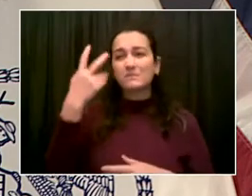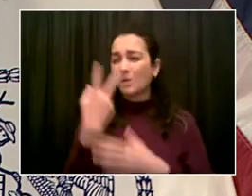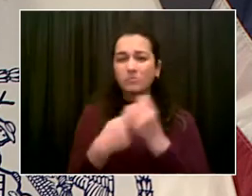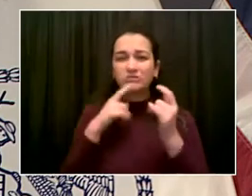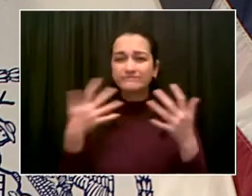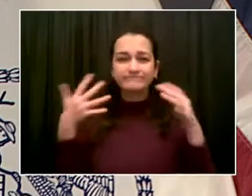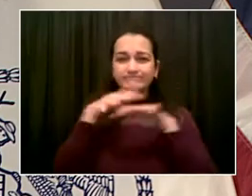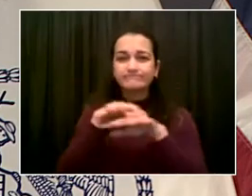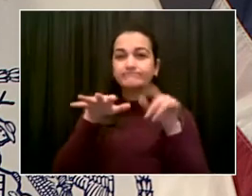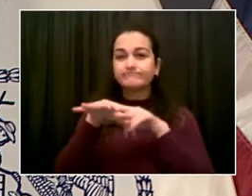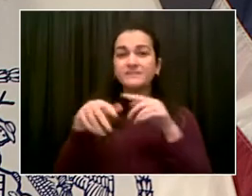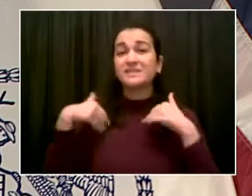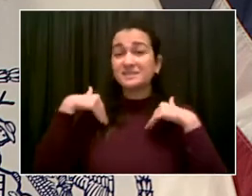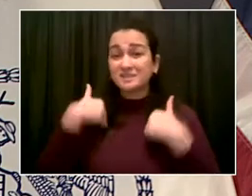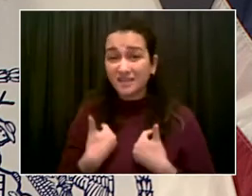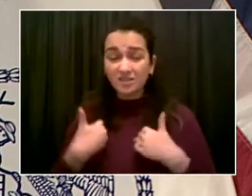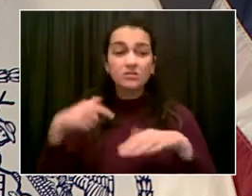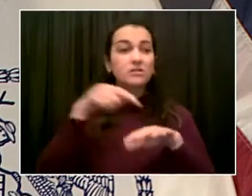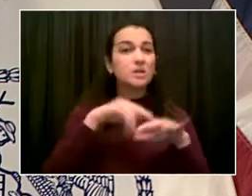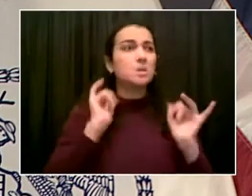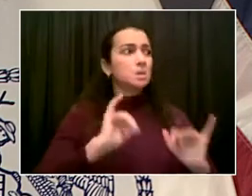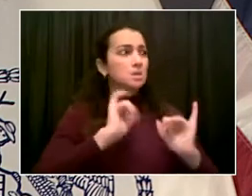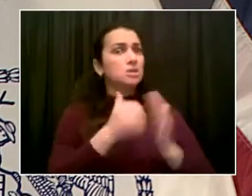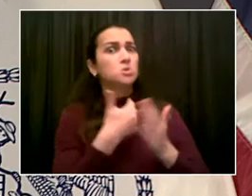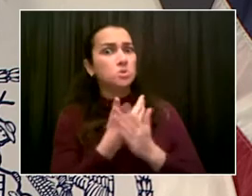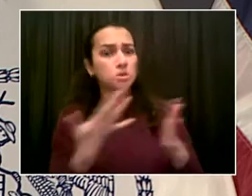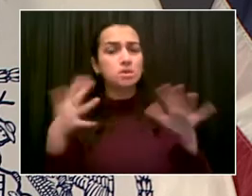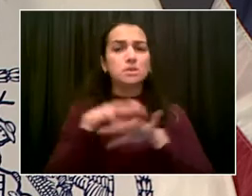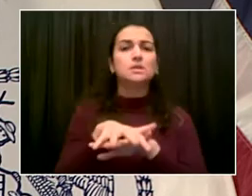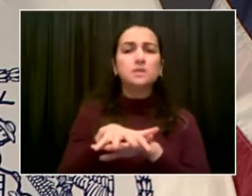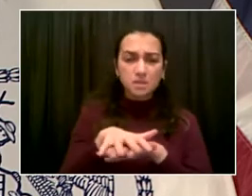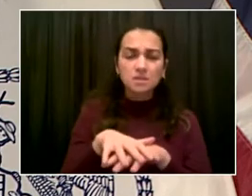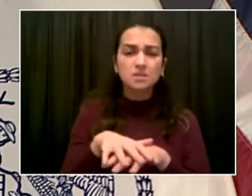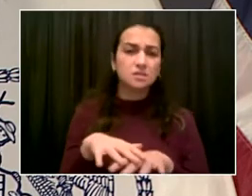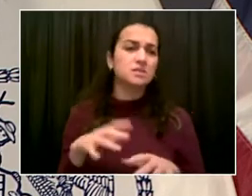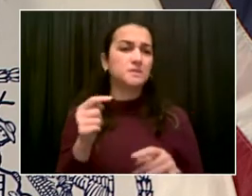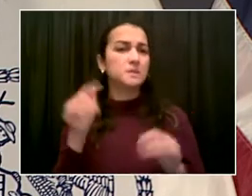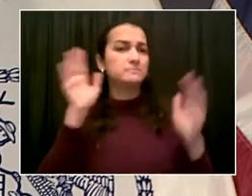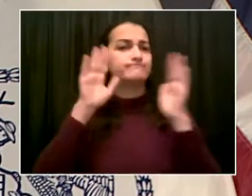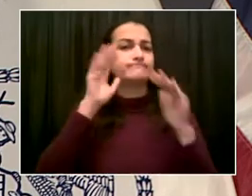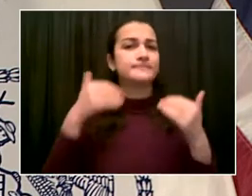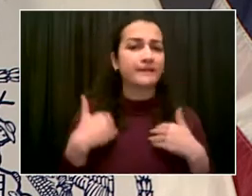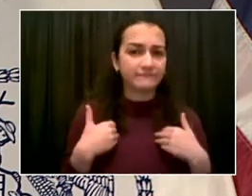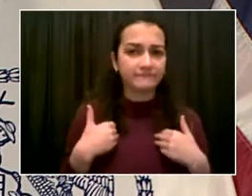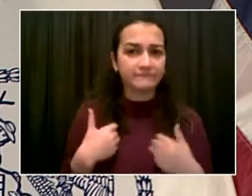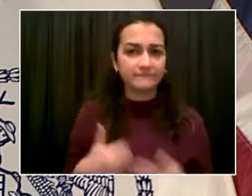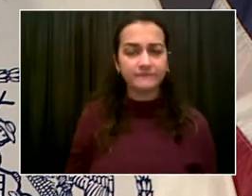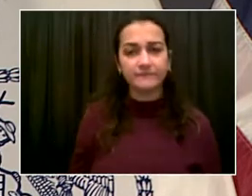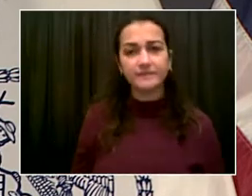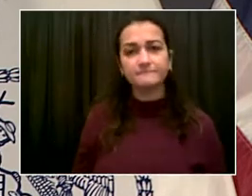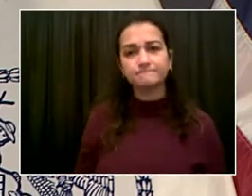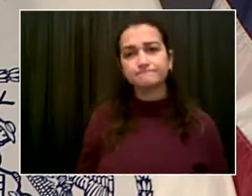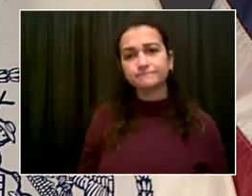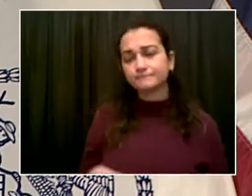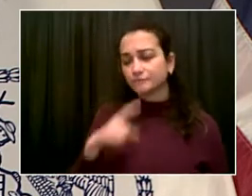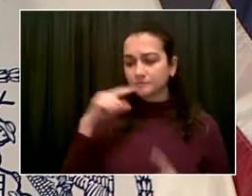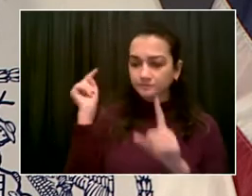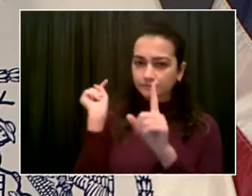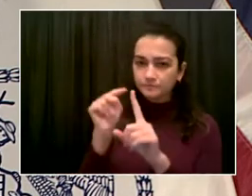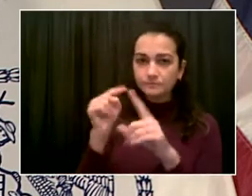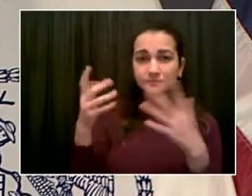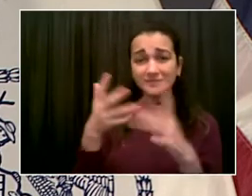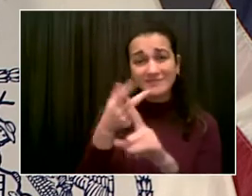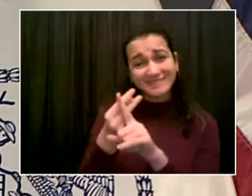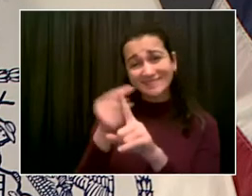fact of the fatigue is with a clear message around vaccination, because it's the single most effective thing you can do. People can